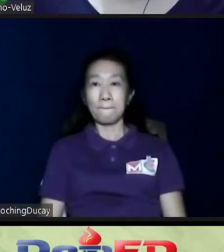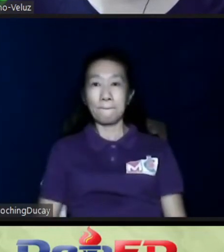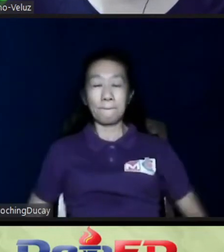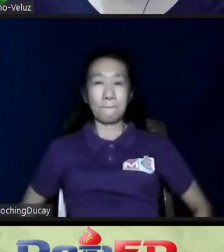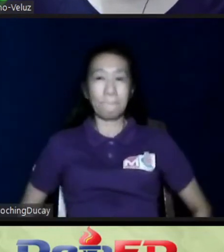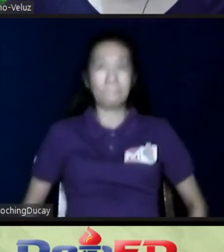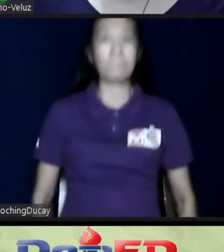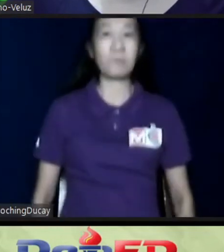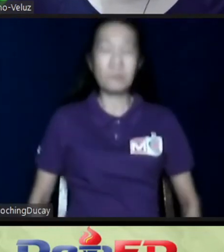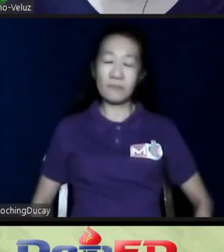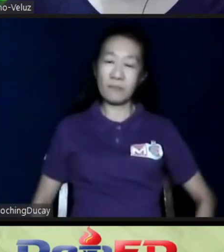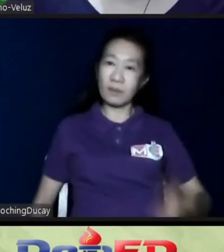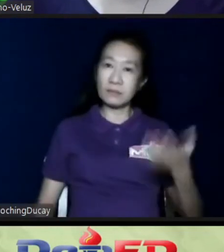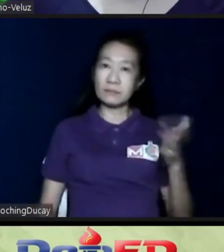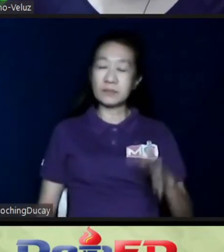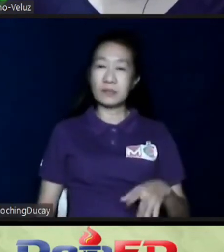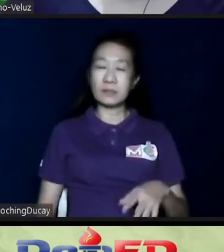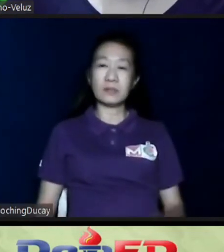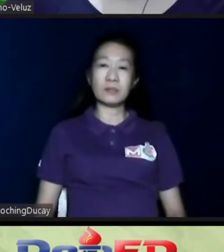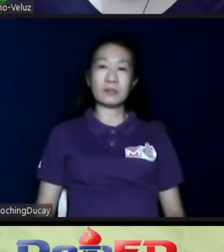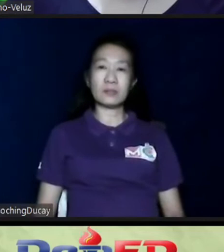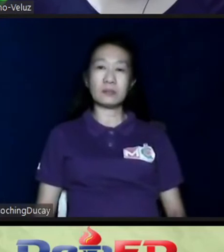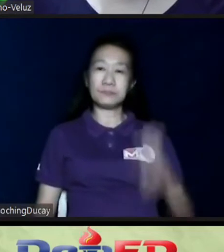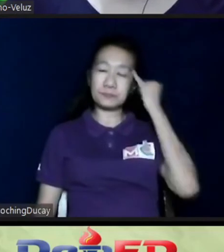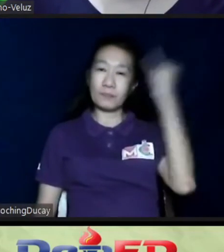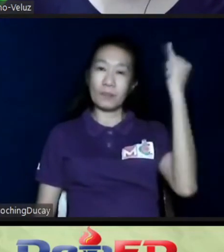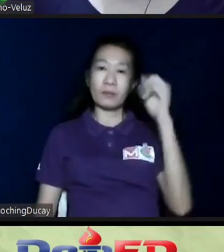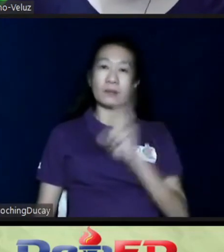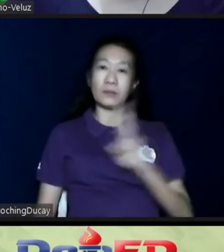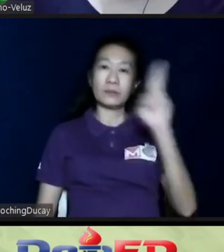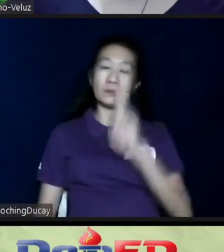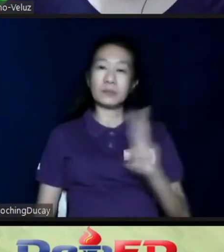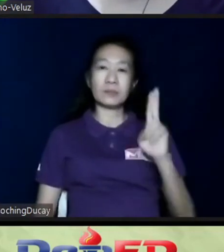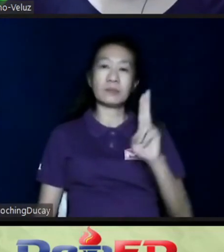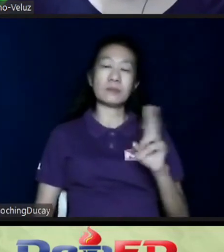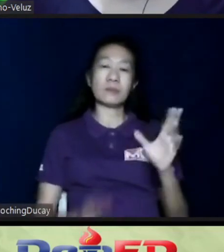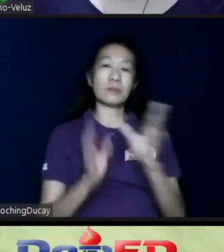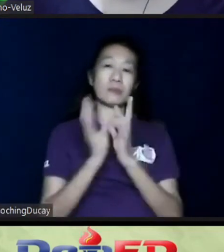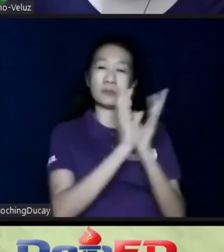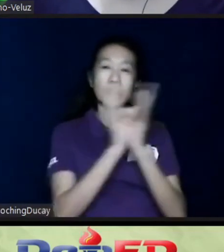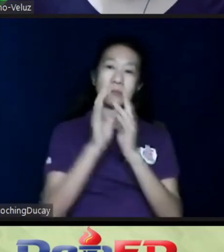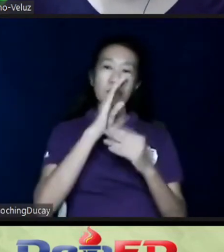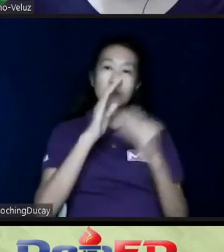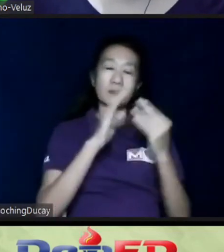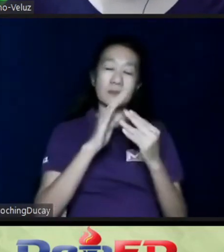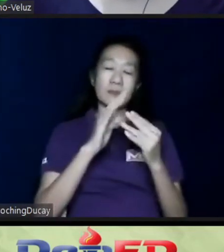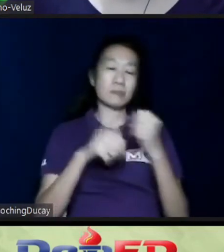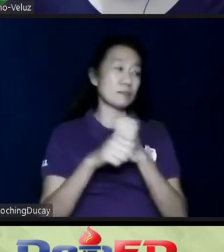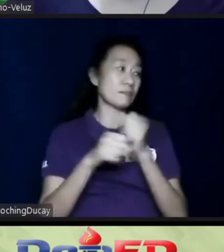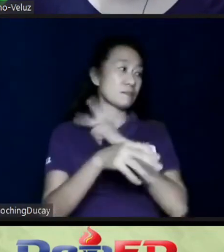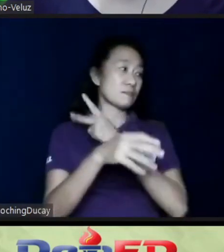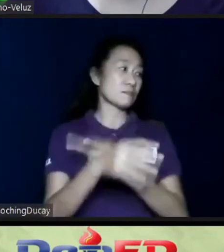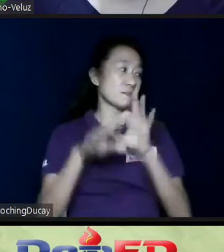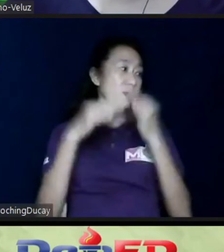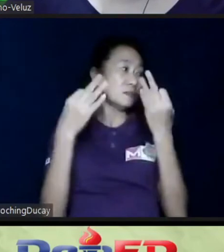yun po, parang similar principle nagagangitin namin natin diyan yung pagiging community-based at pag-e-empower ng families, which